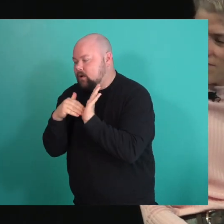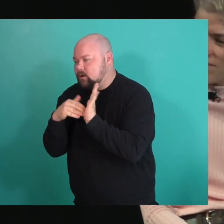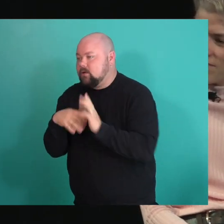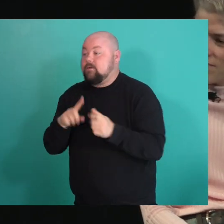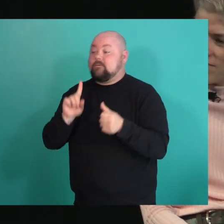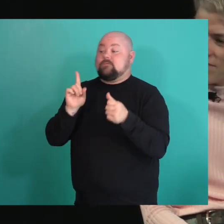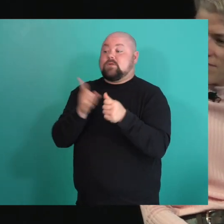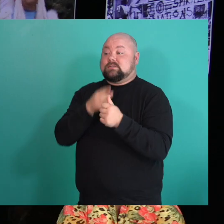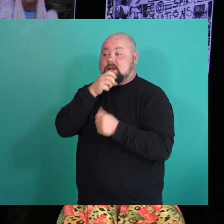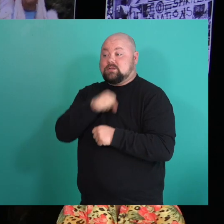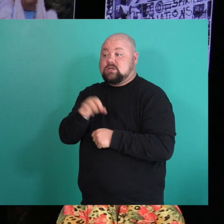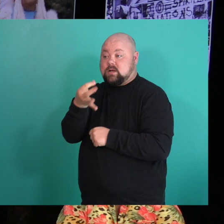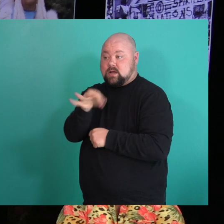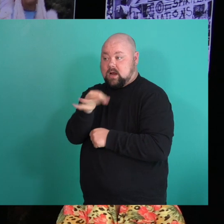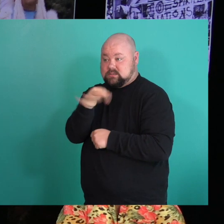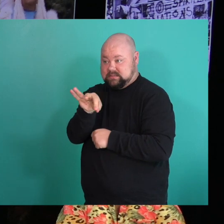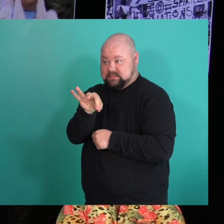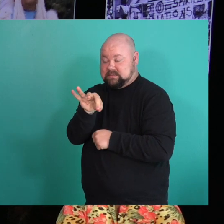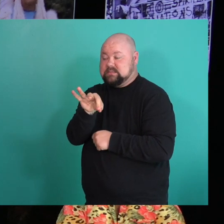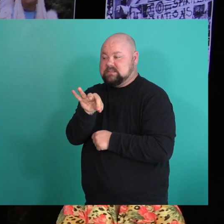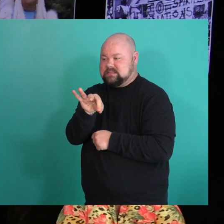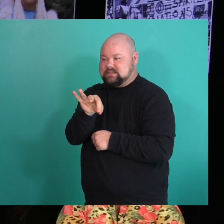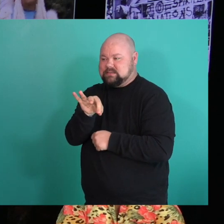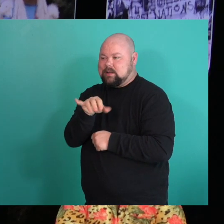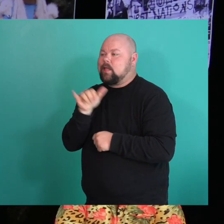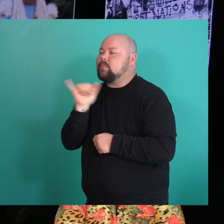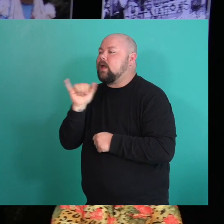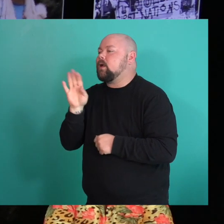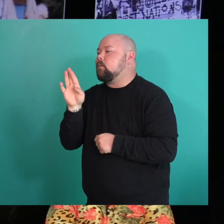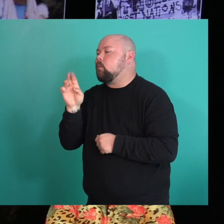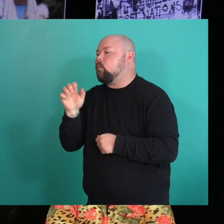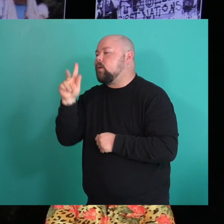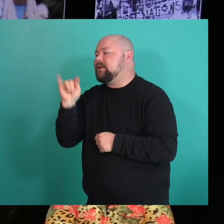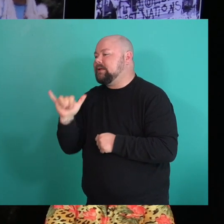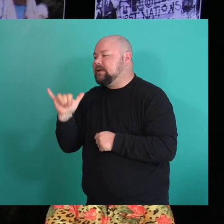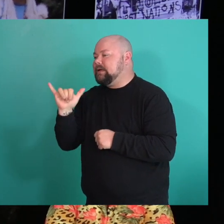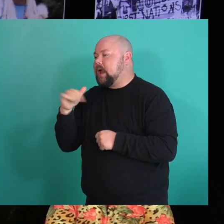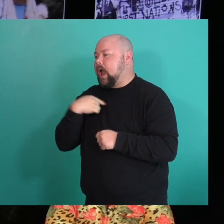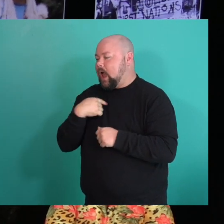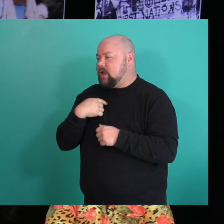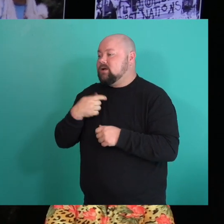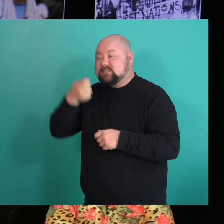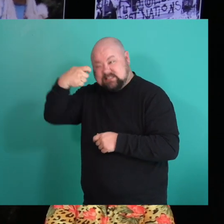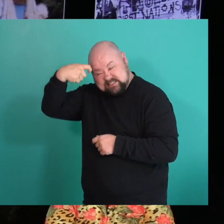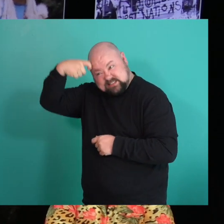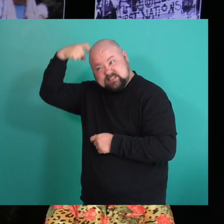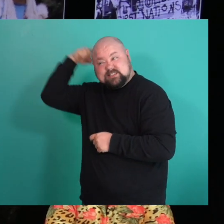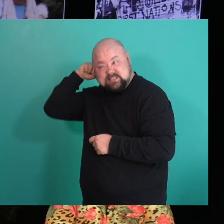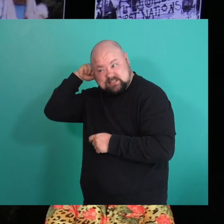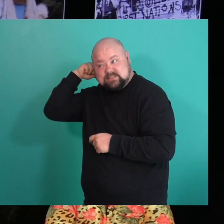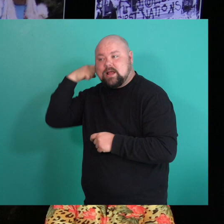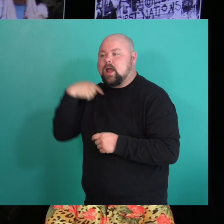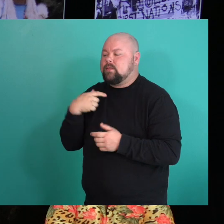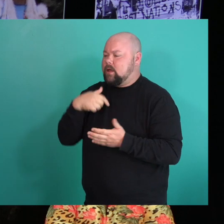Um, I had my, my Brittany moment, uh, shaved my head and, uh, wrote a letter to my group of, uh, girlfriends, um,